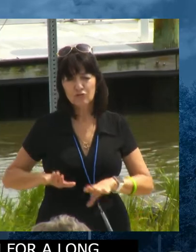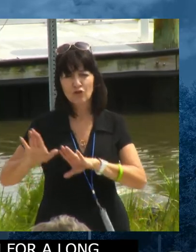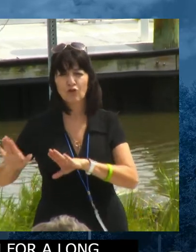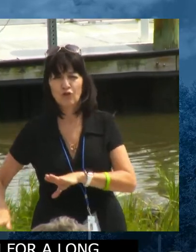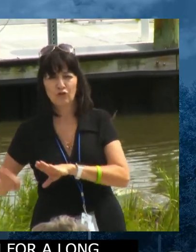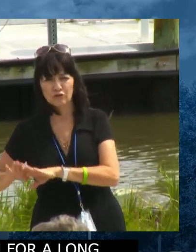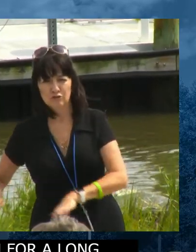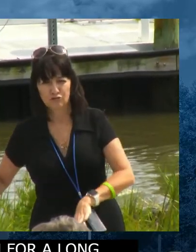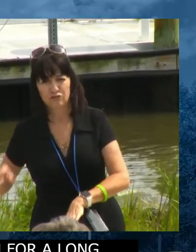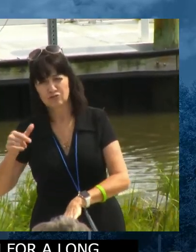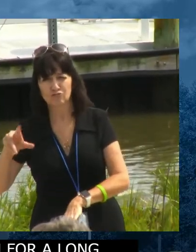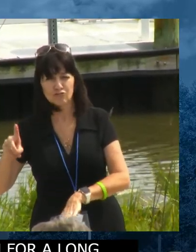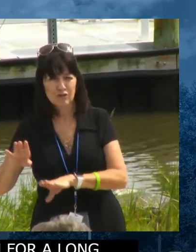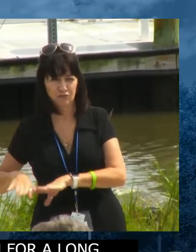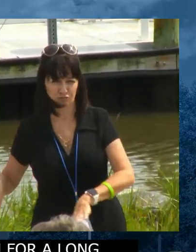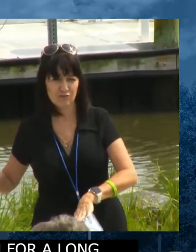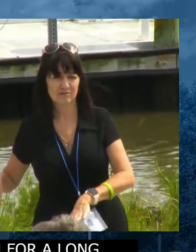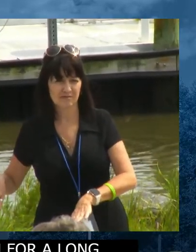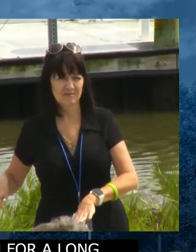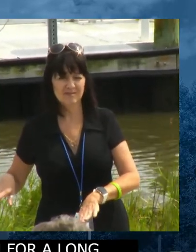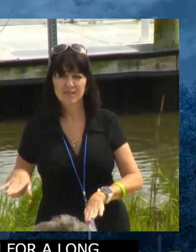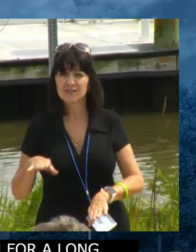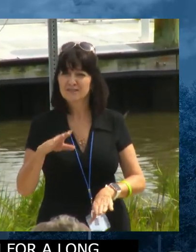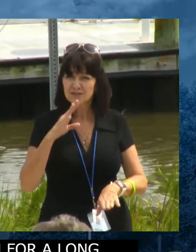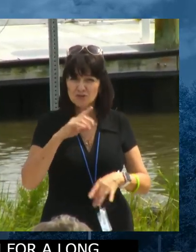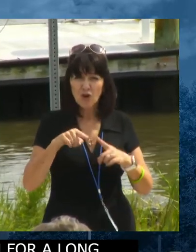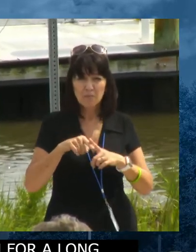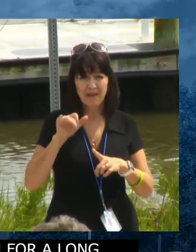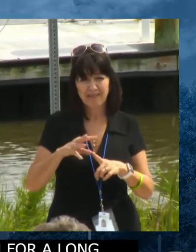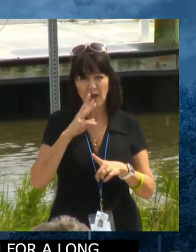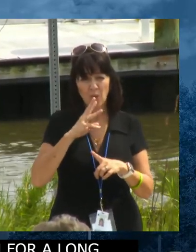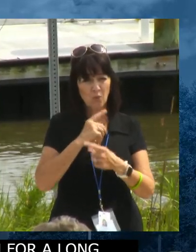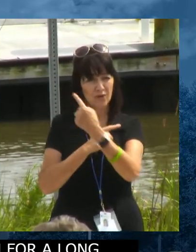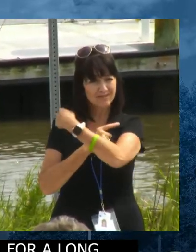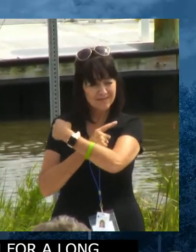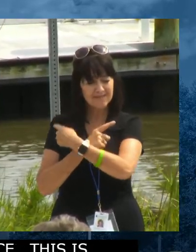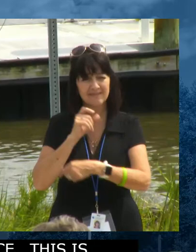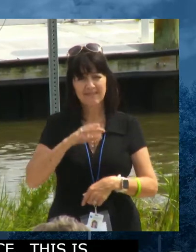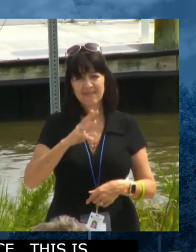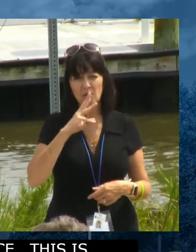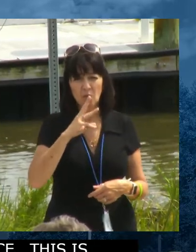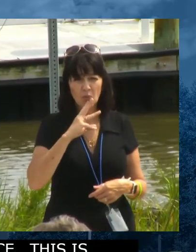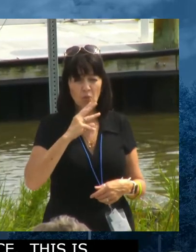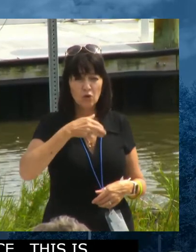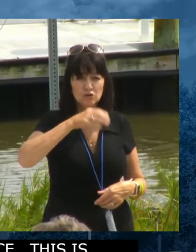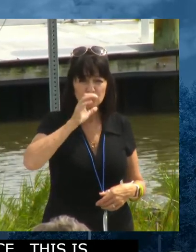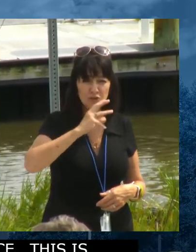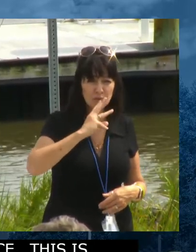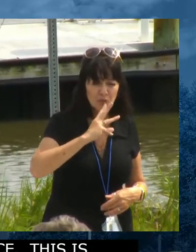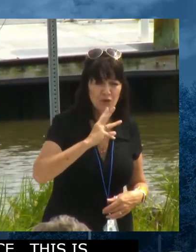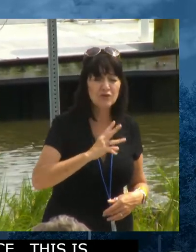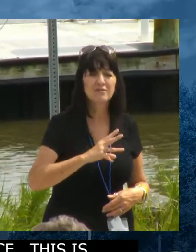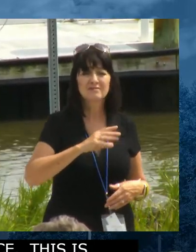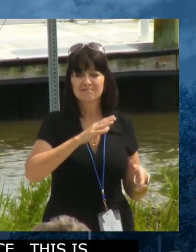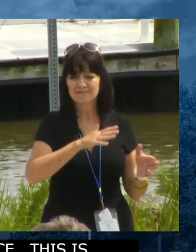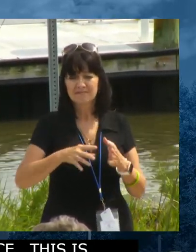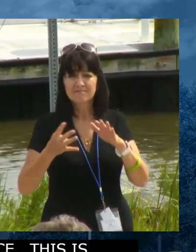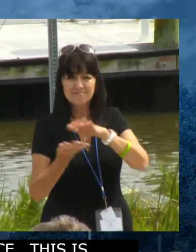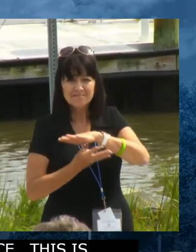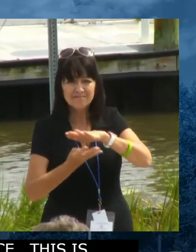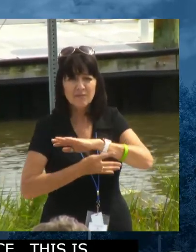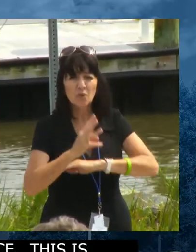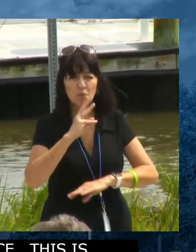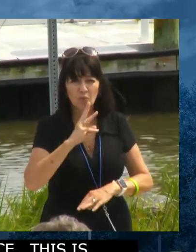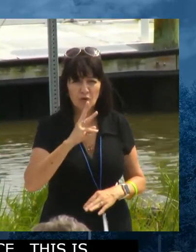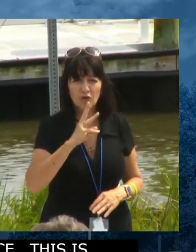talking about drinking water, storm water. We're talking about the water behind us. We're talking about a lot of different things. And there's a lot of money there to do a lot of things. I think